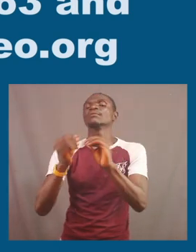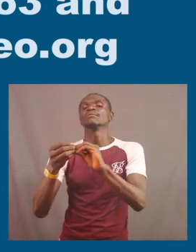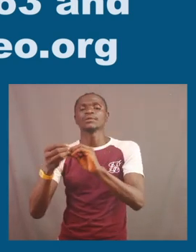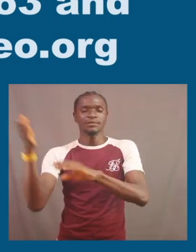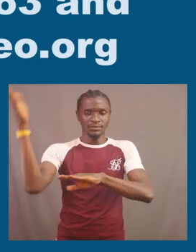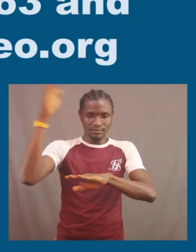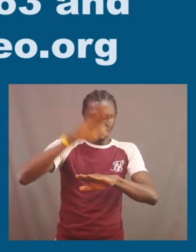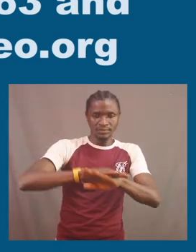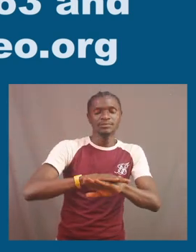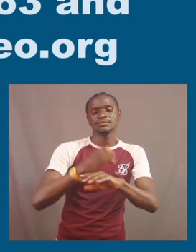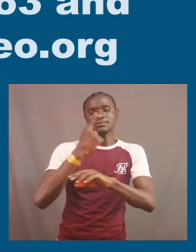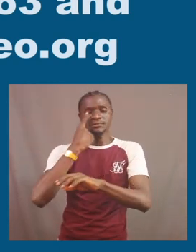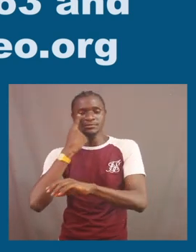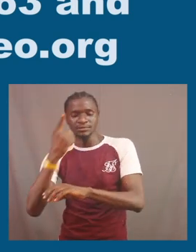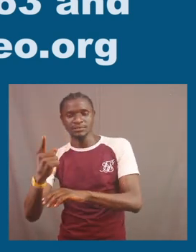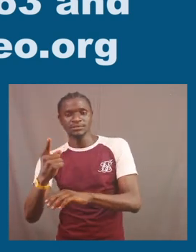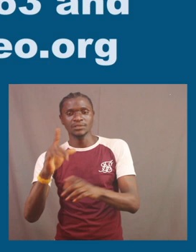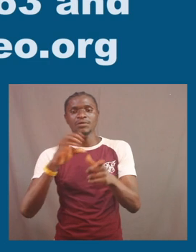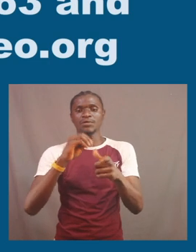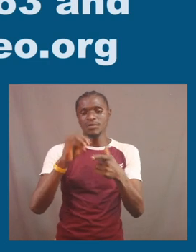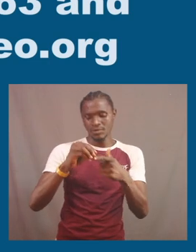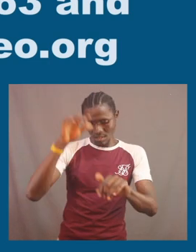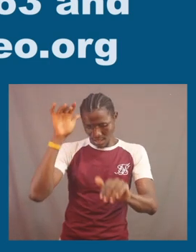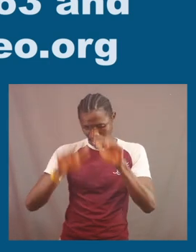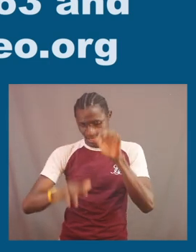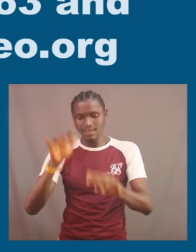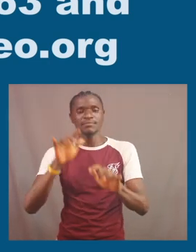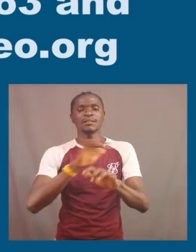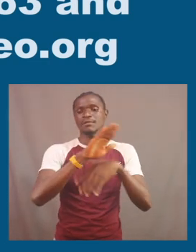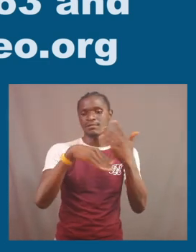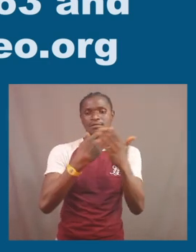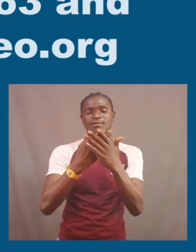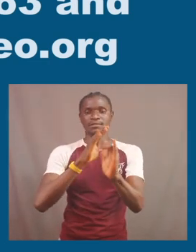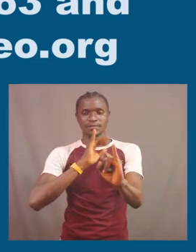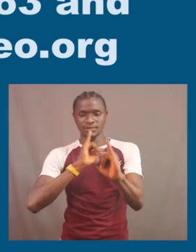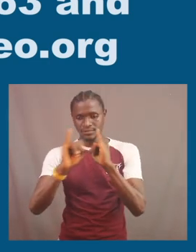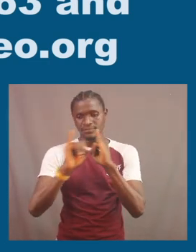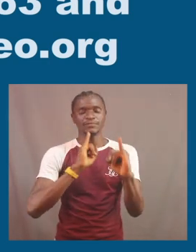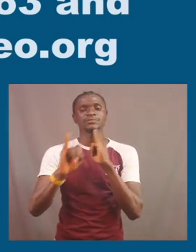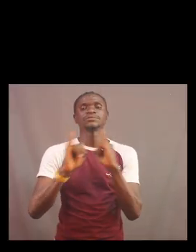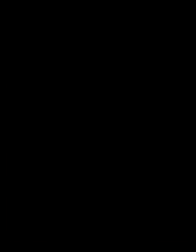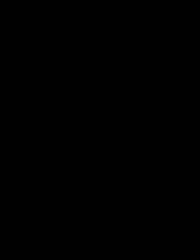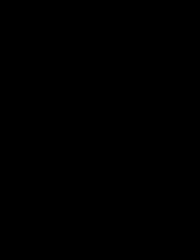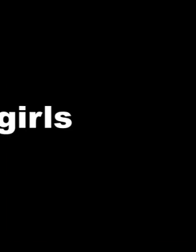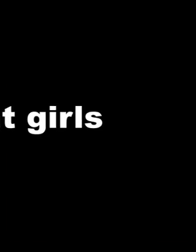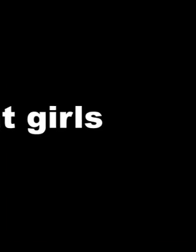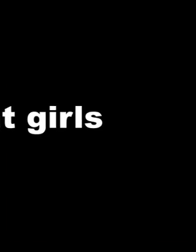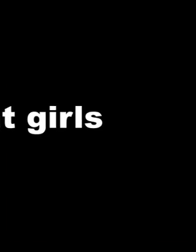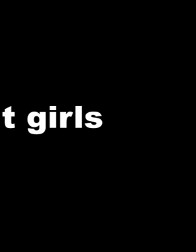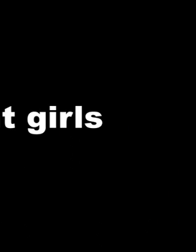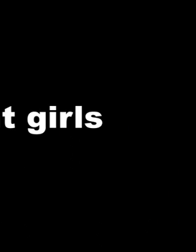-555 or email info at audio.org You